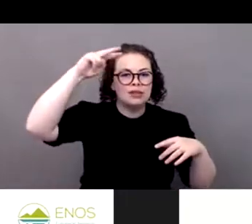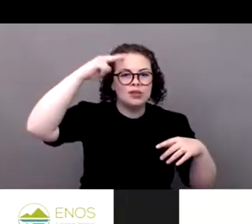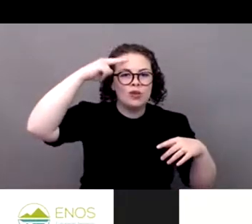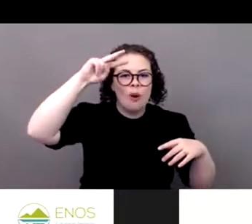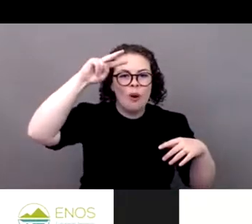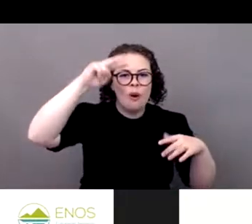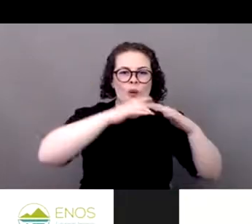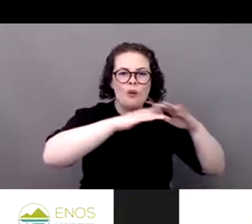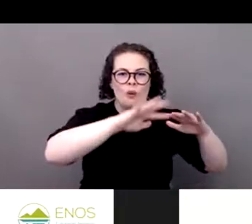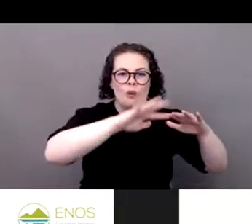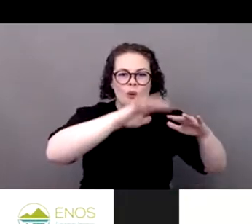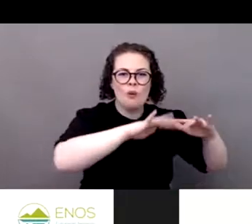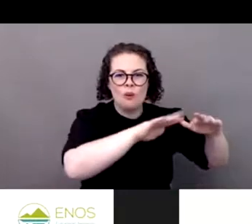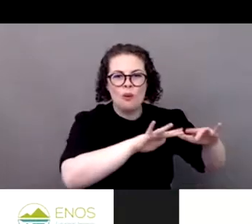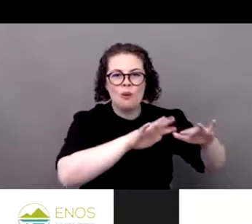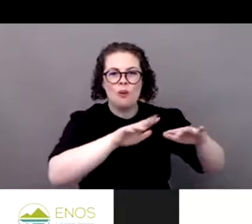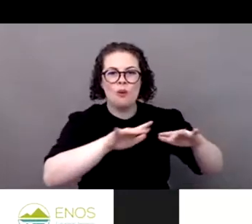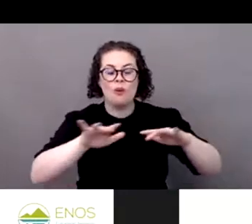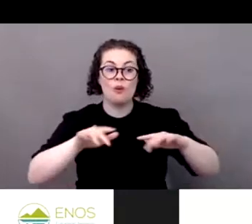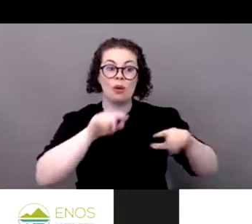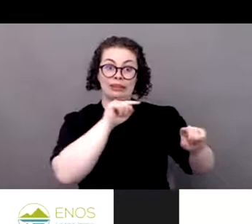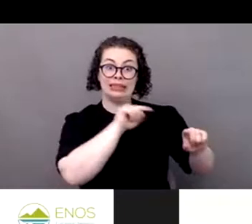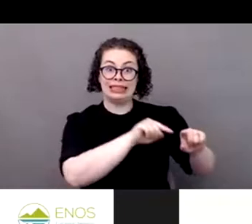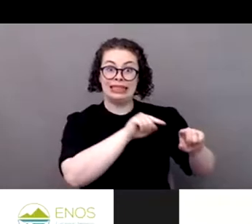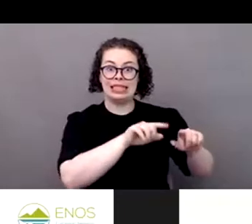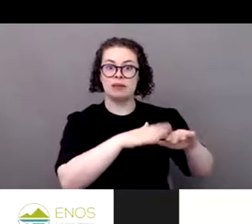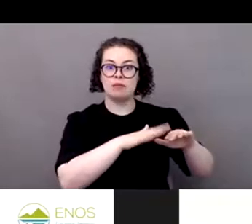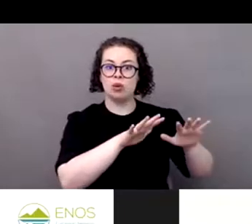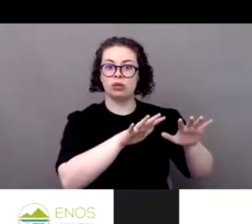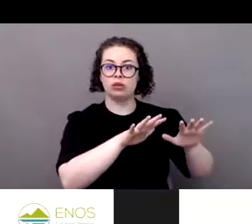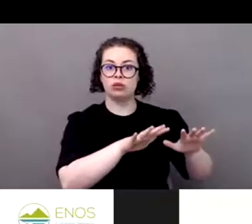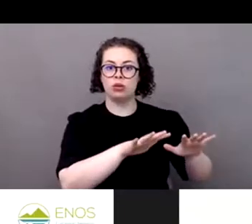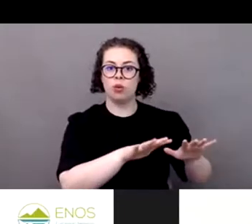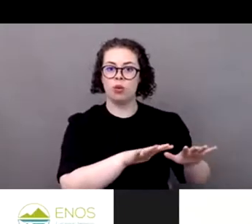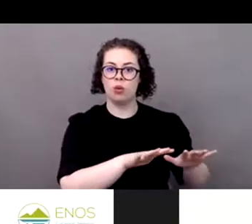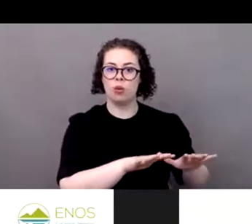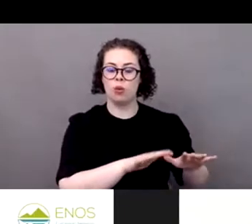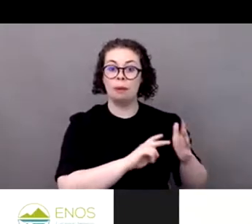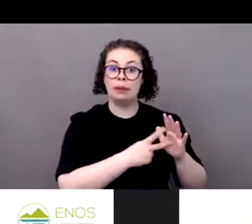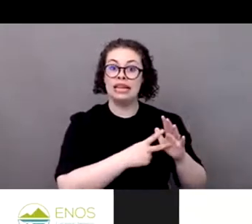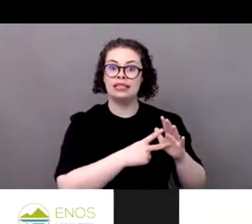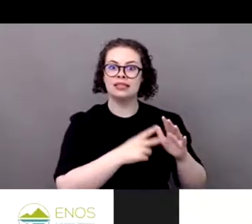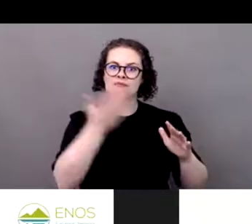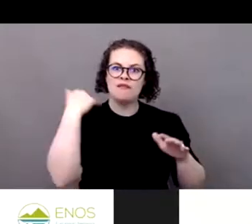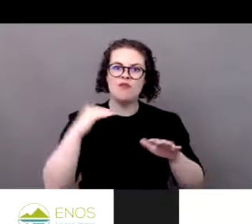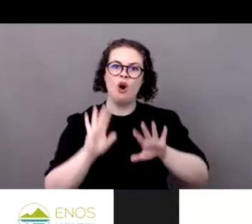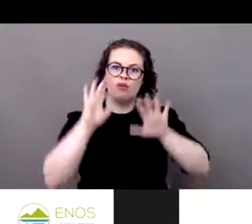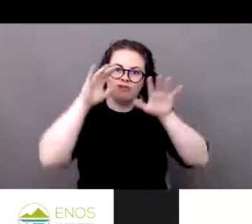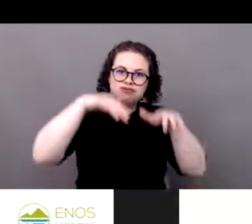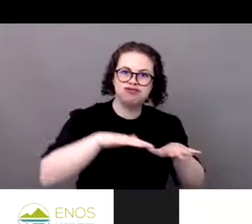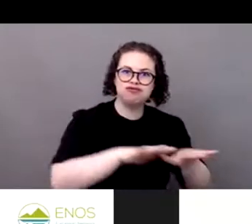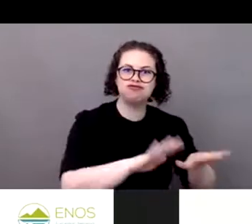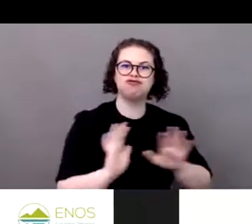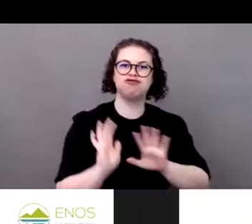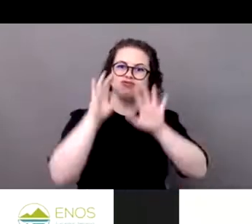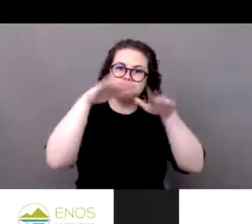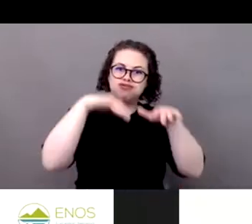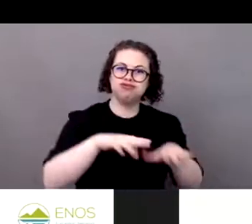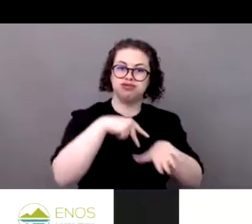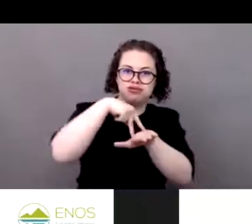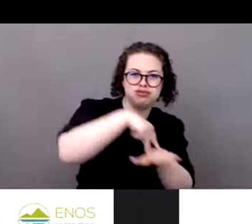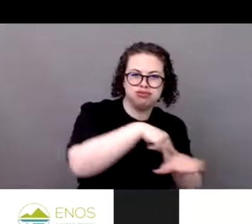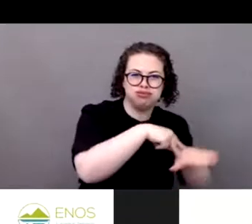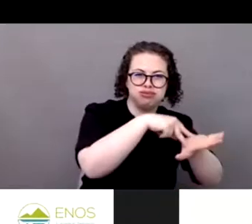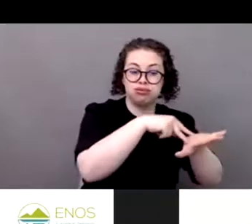other effects which are more indirects, which will perhaps be on the question of the quality of water because we will have